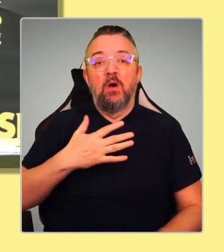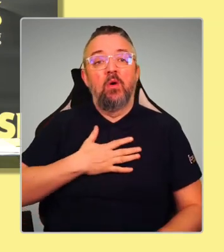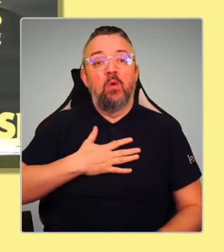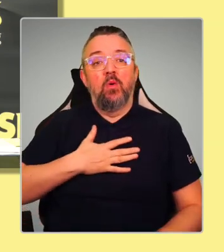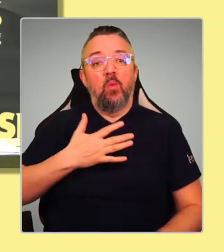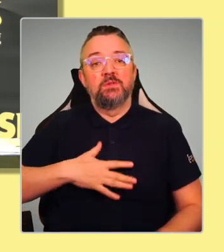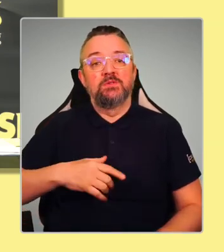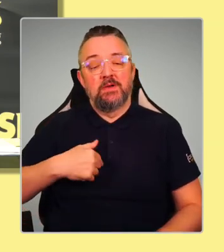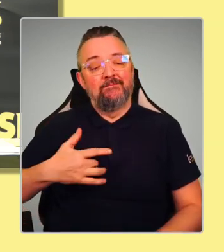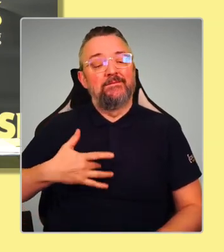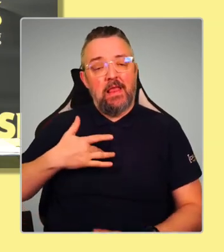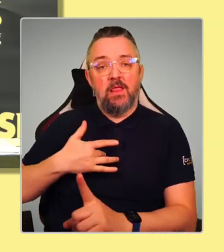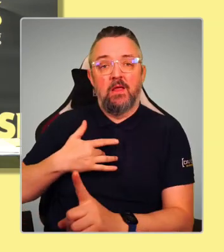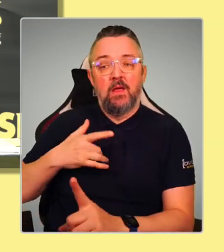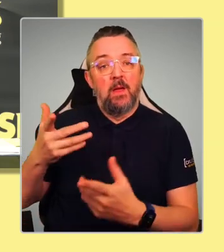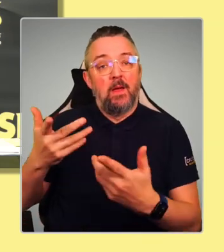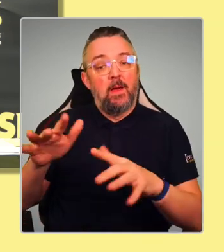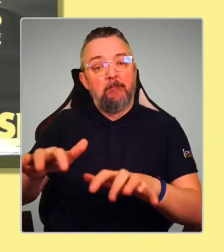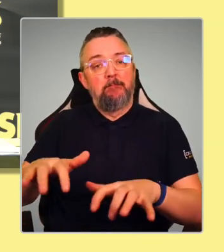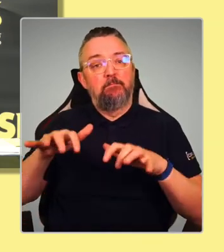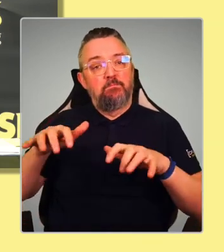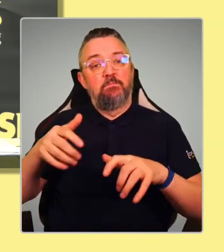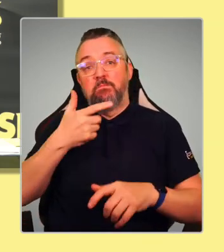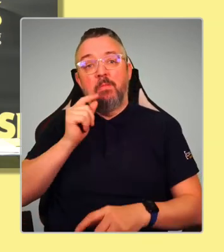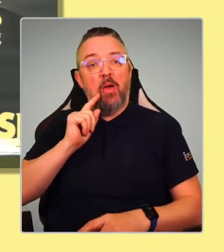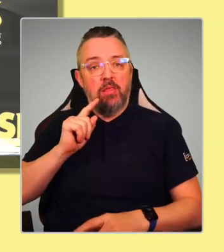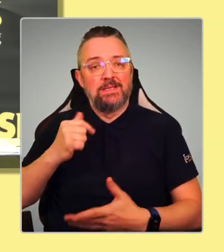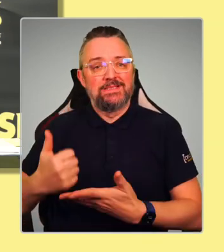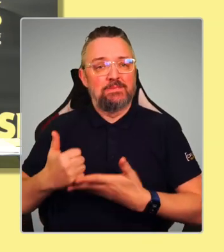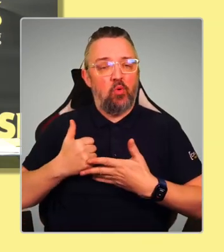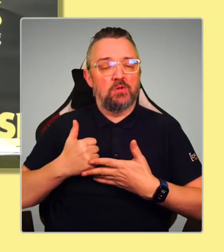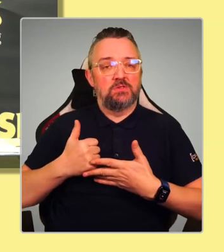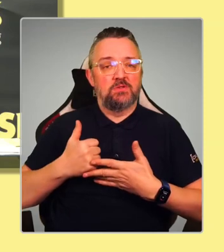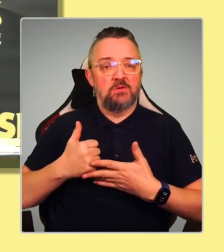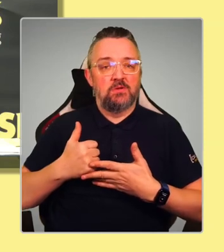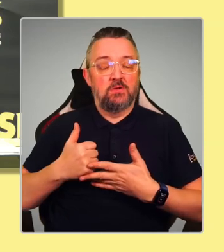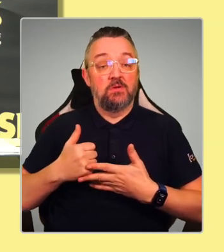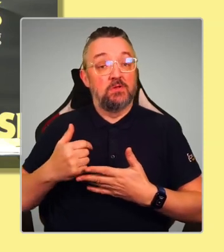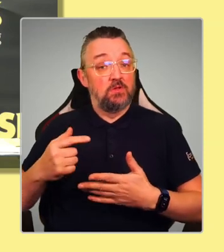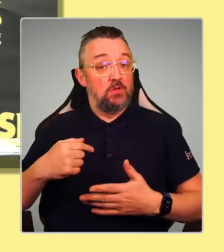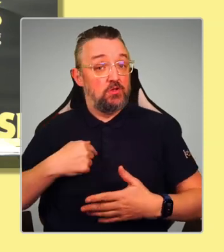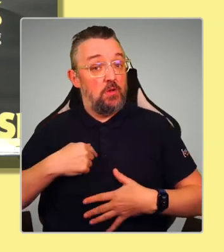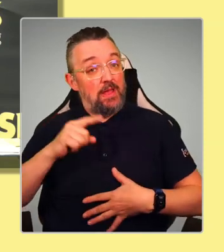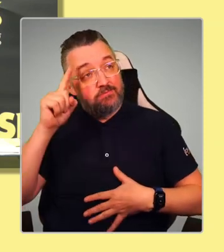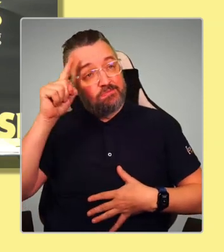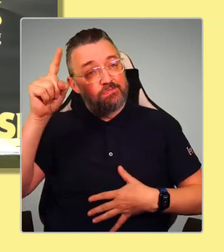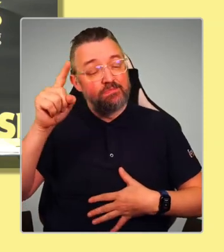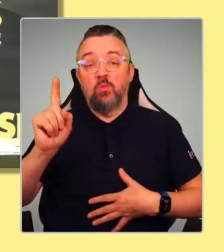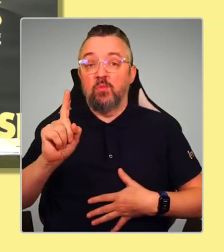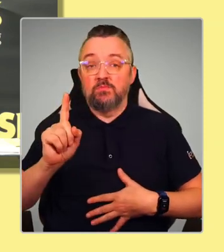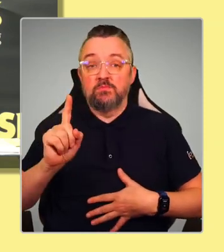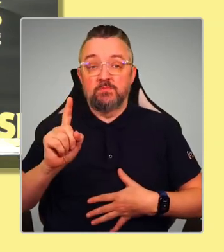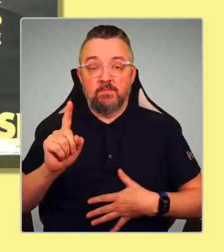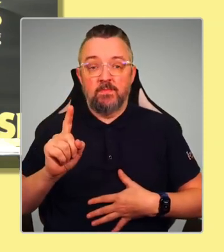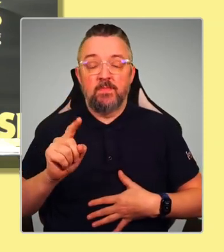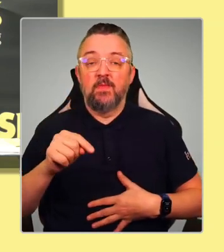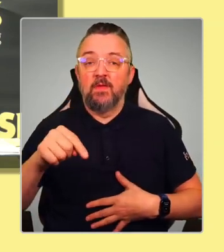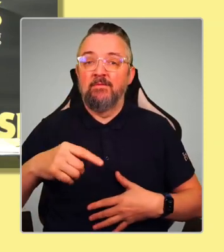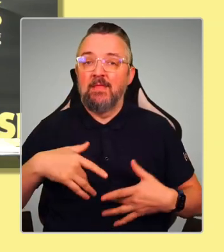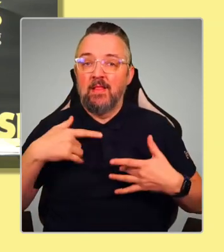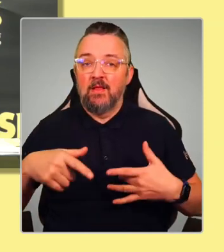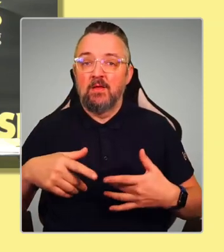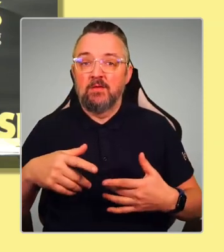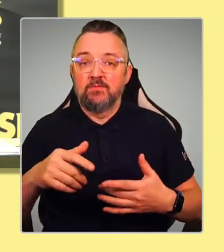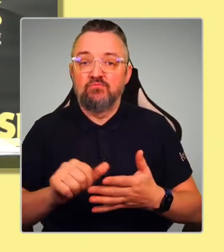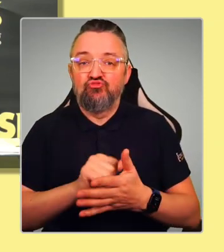public were behind me, and they were supporting what I was doing. So what I'm suggesting is that this might be a very appropriate issue to go to a citizens